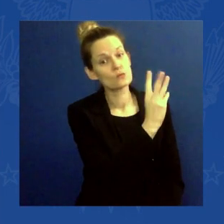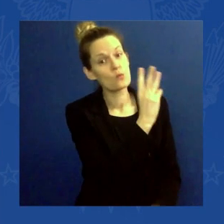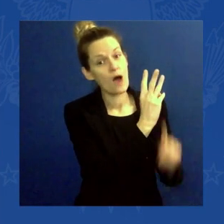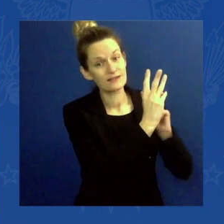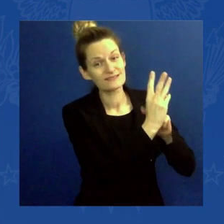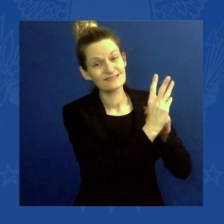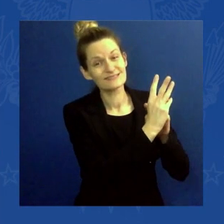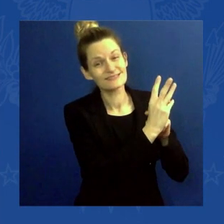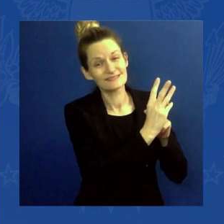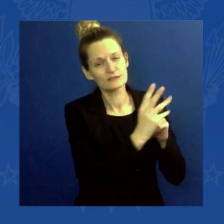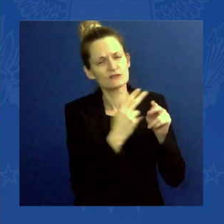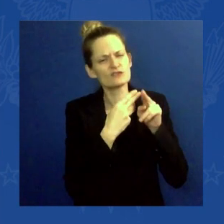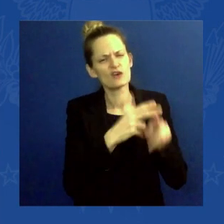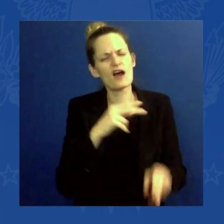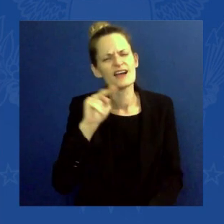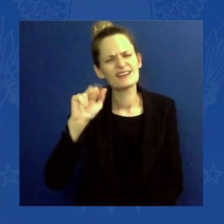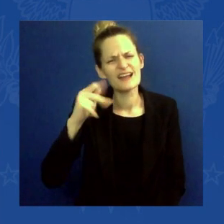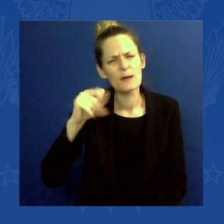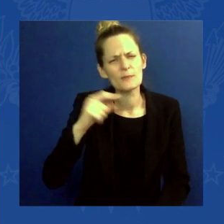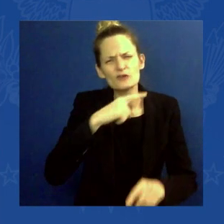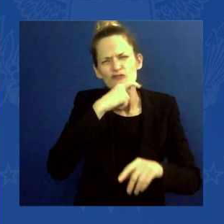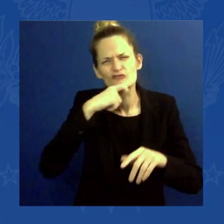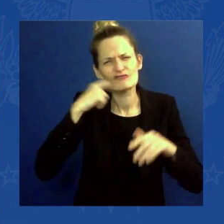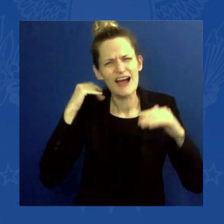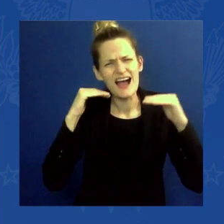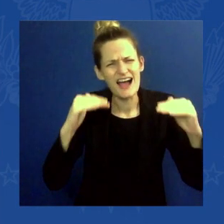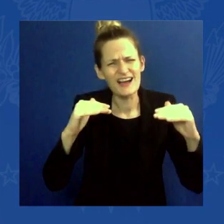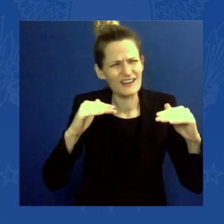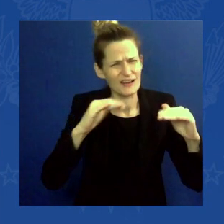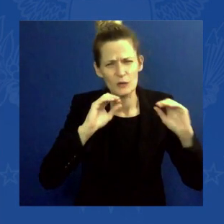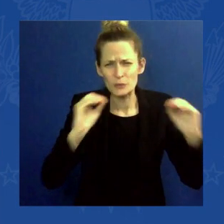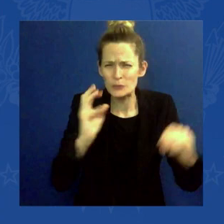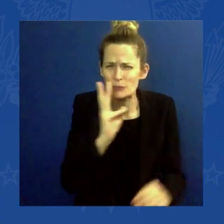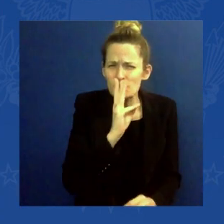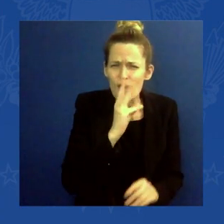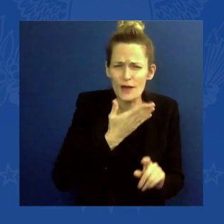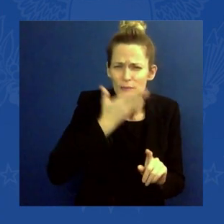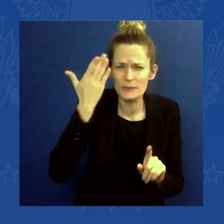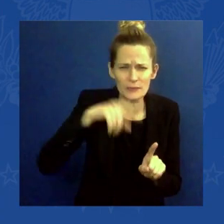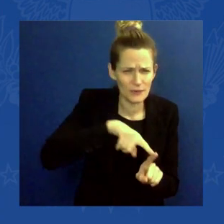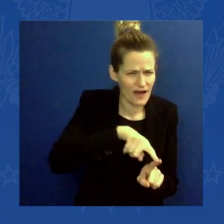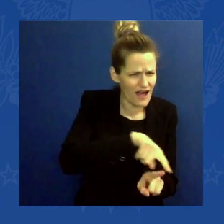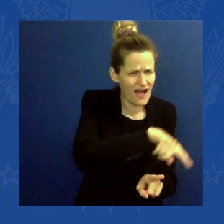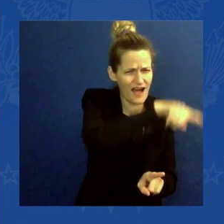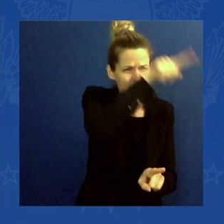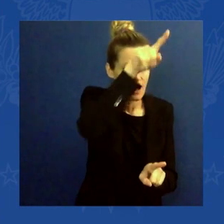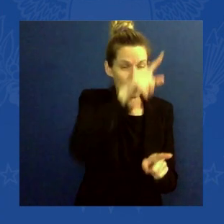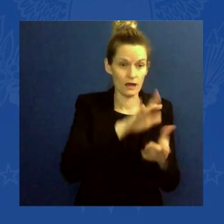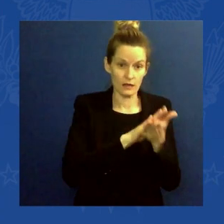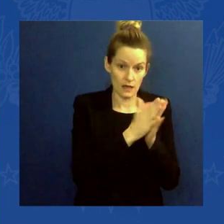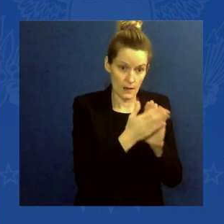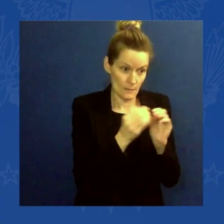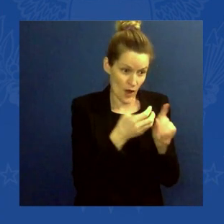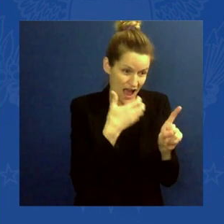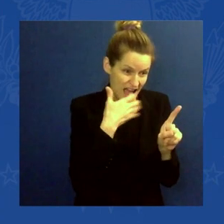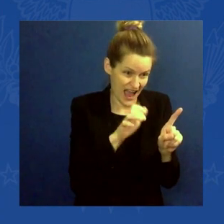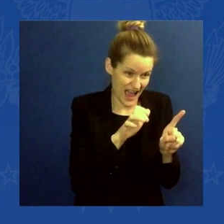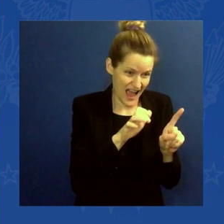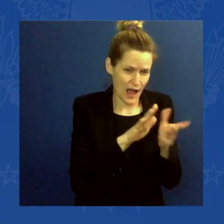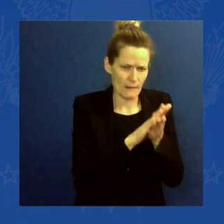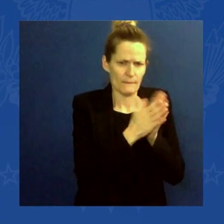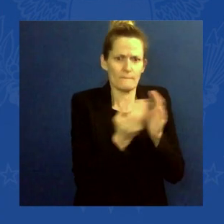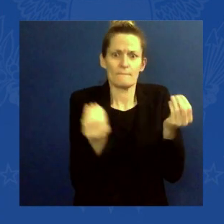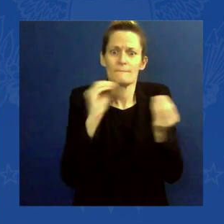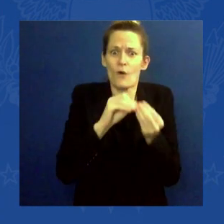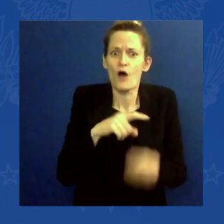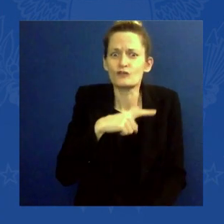The hots are getting a lot hotter. The dries are getting drier, and as you saw on the East Coast of the United States, where people quite literally were drowning in their cars, the